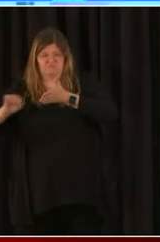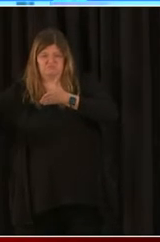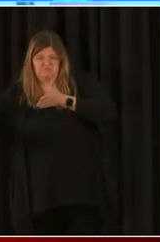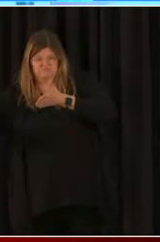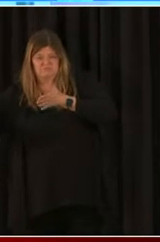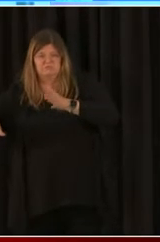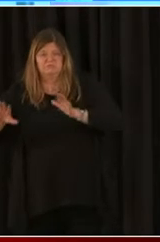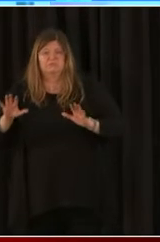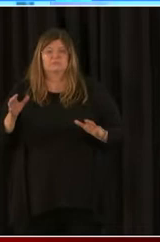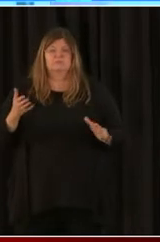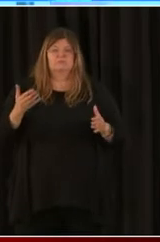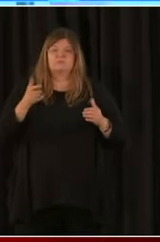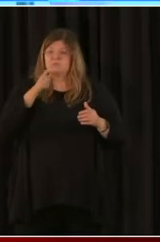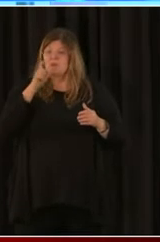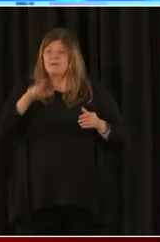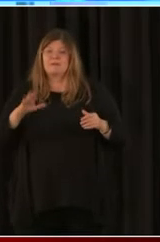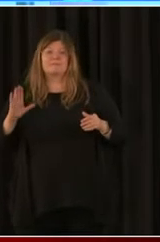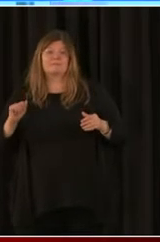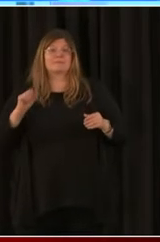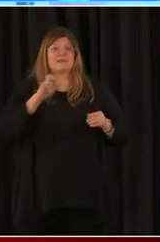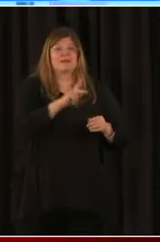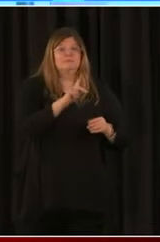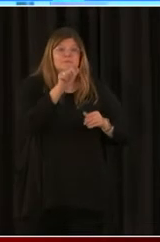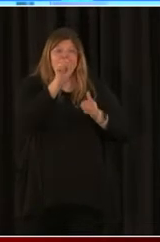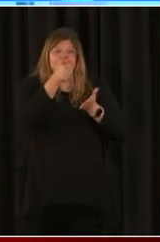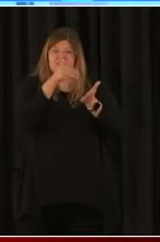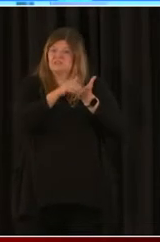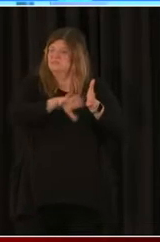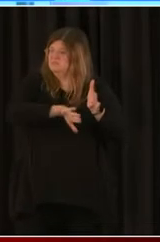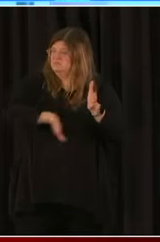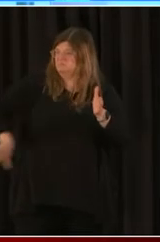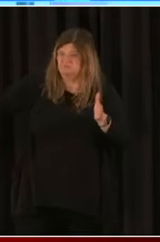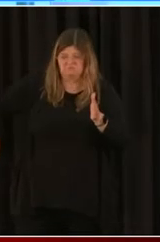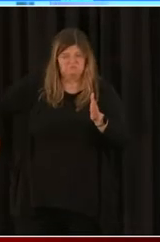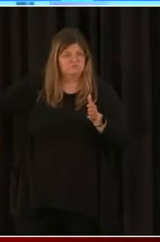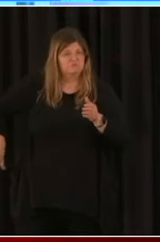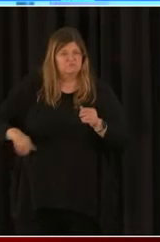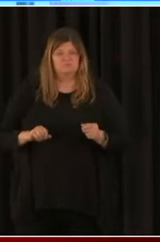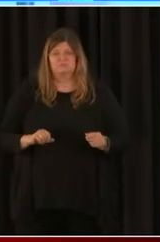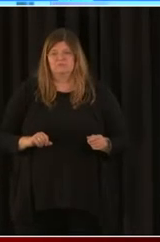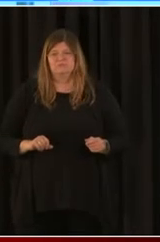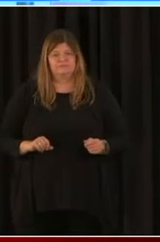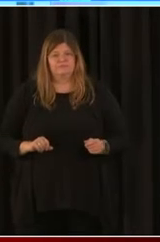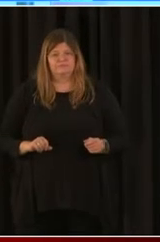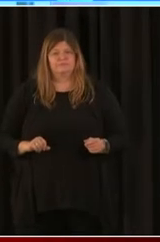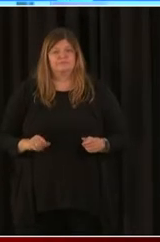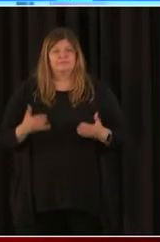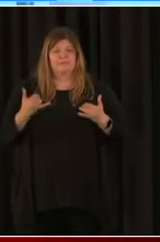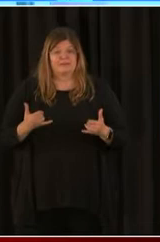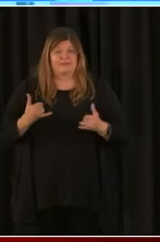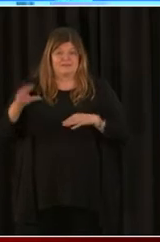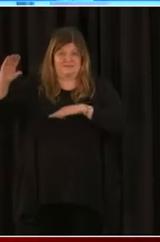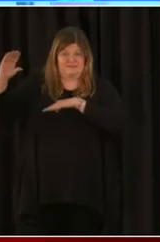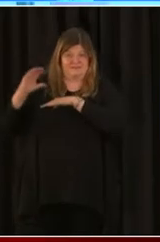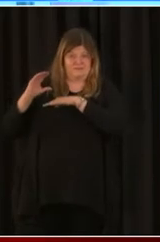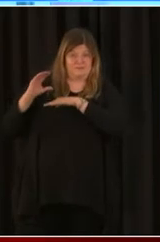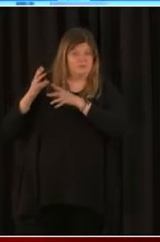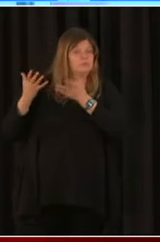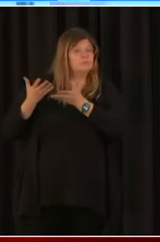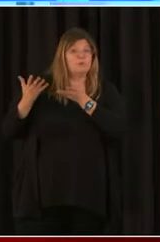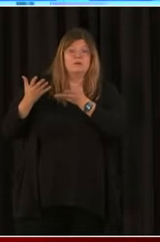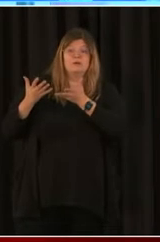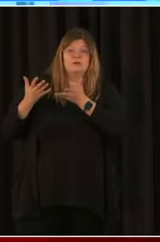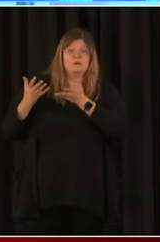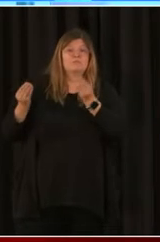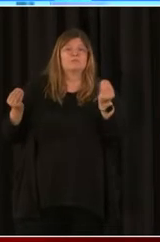gave. Now, under the stimulus package, it also expands the eligible expenses that